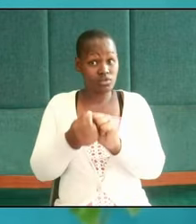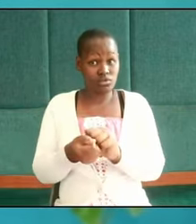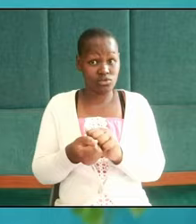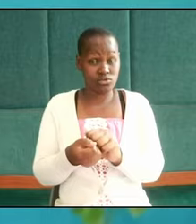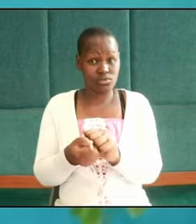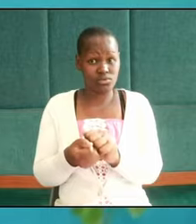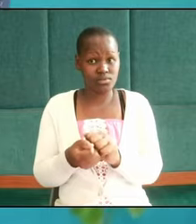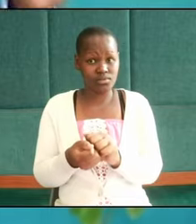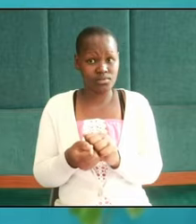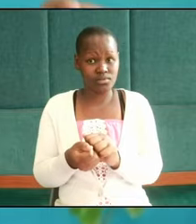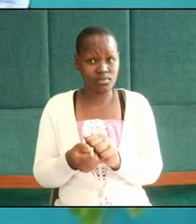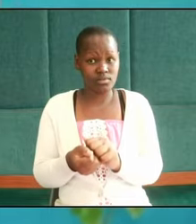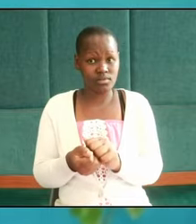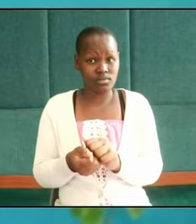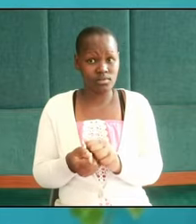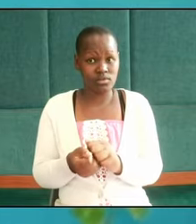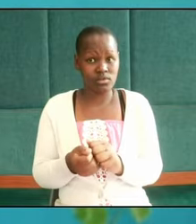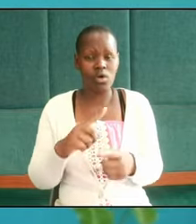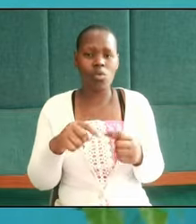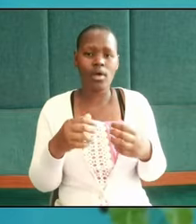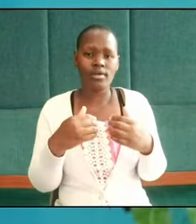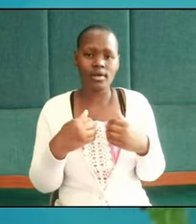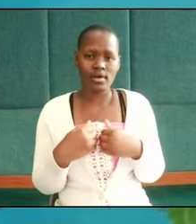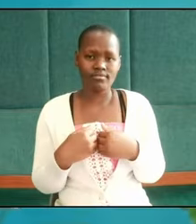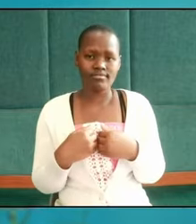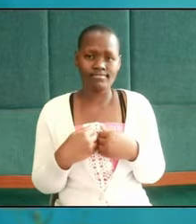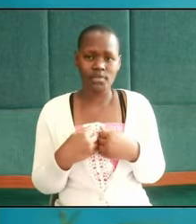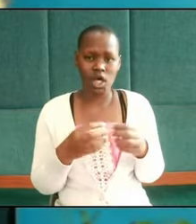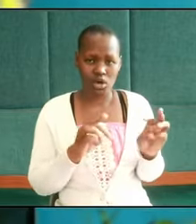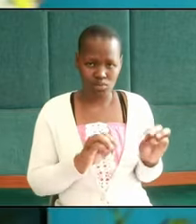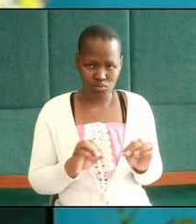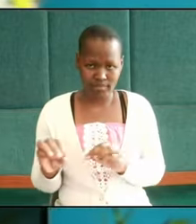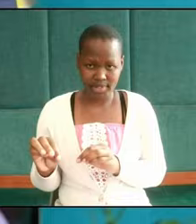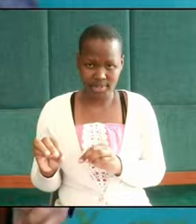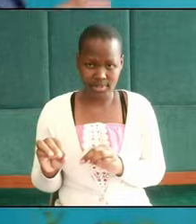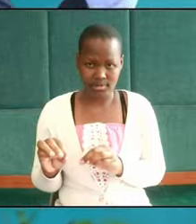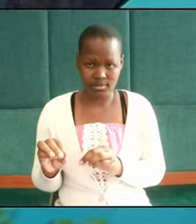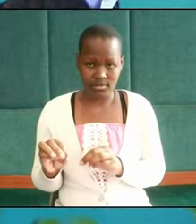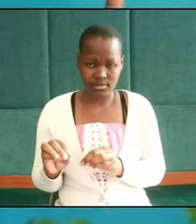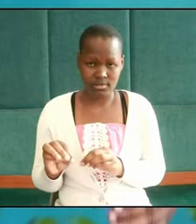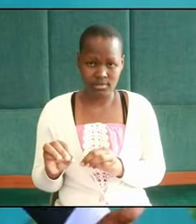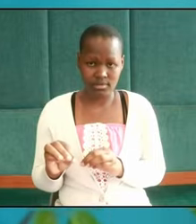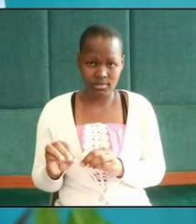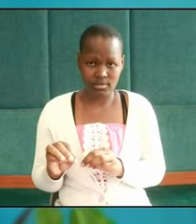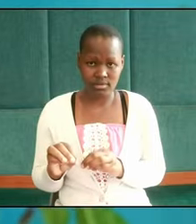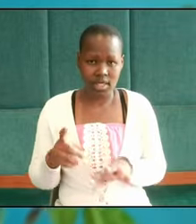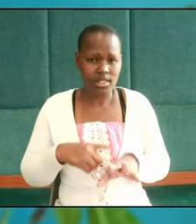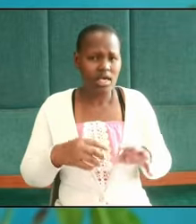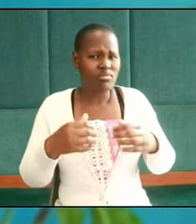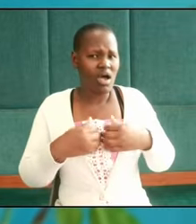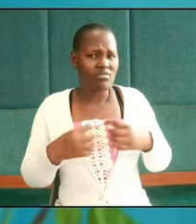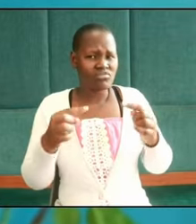when there is movement that when you have